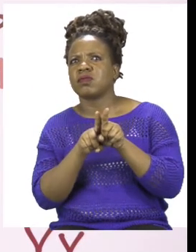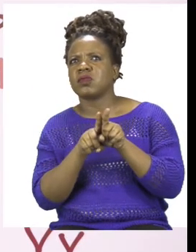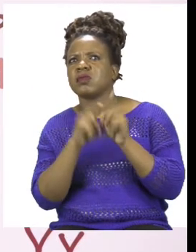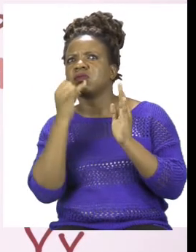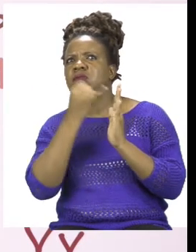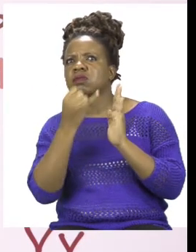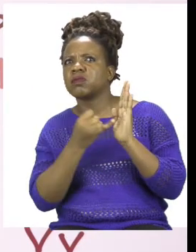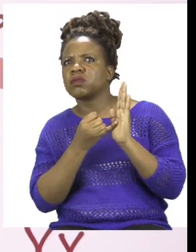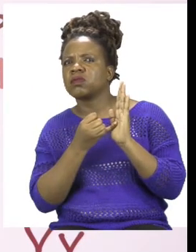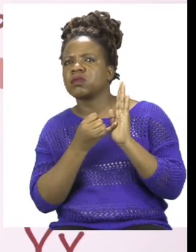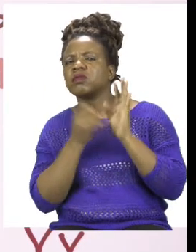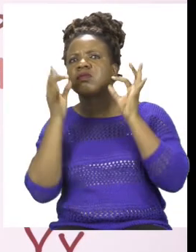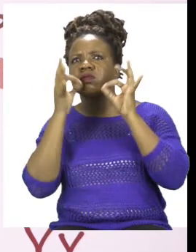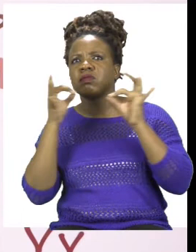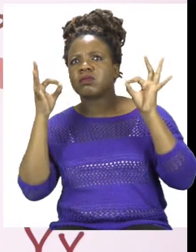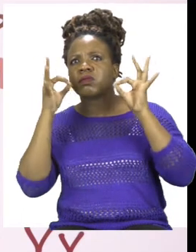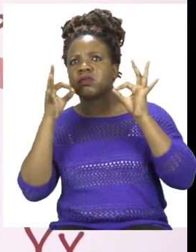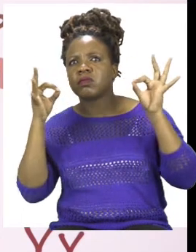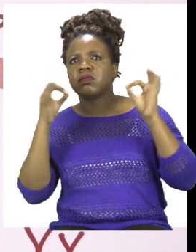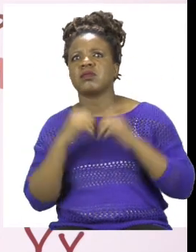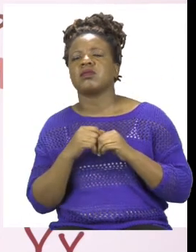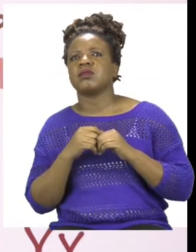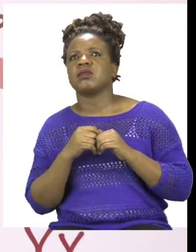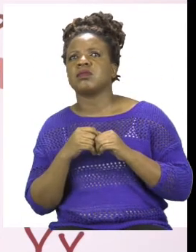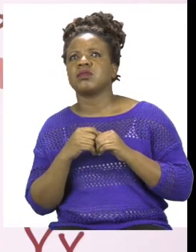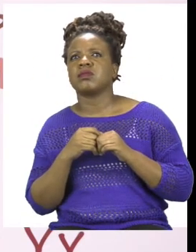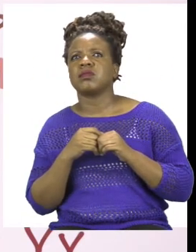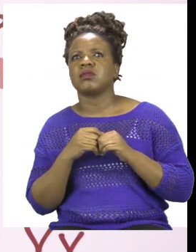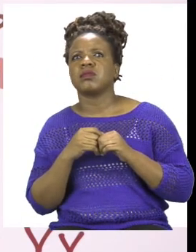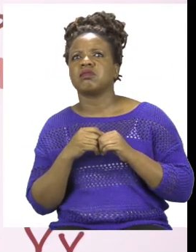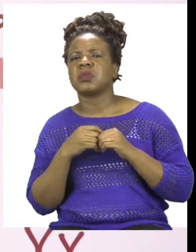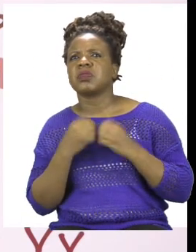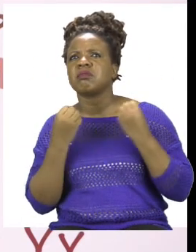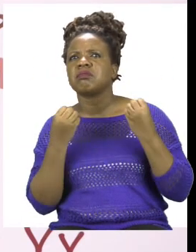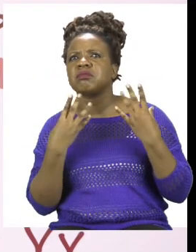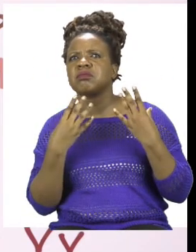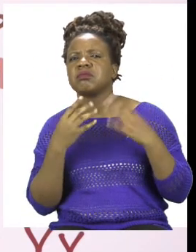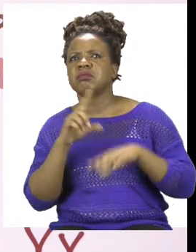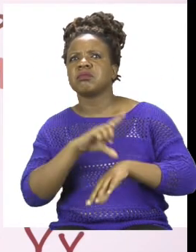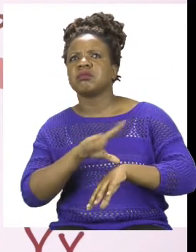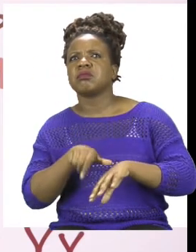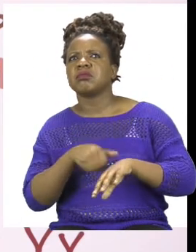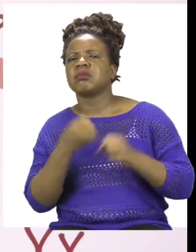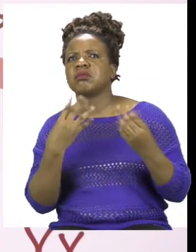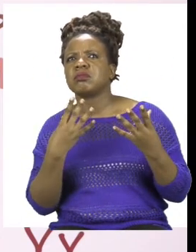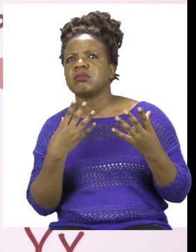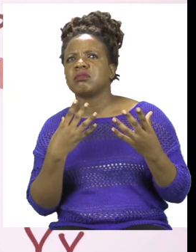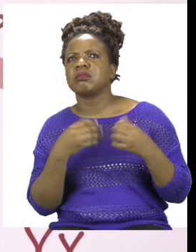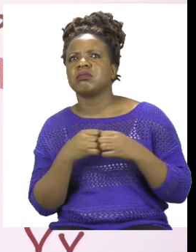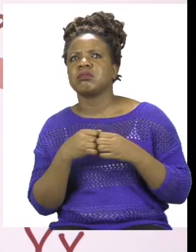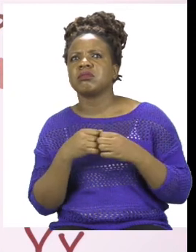and we have choir. But we don't know how much time. So we need to first check how many hours.